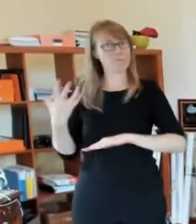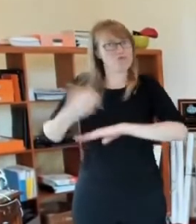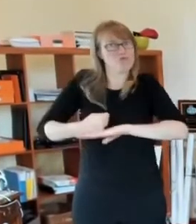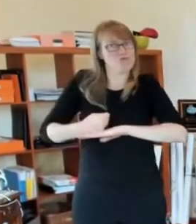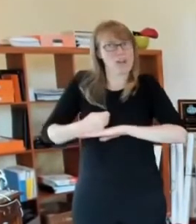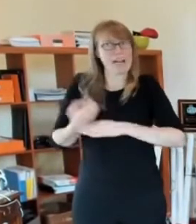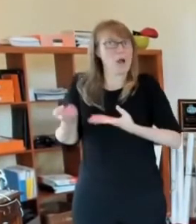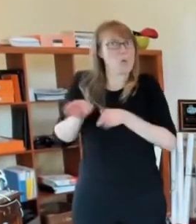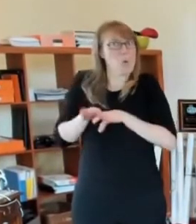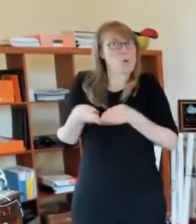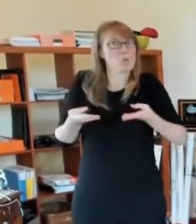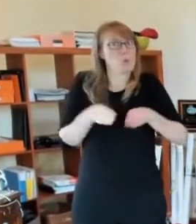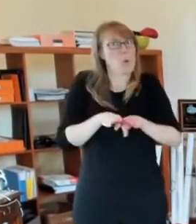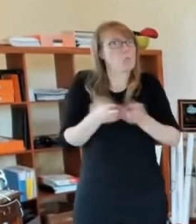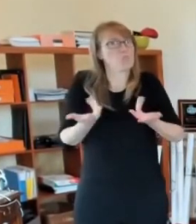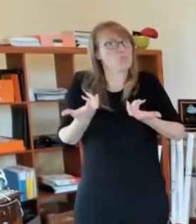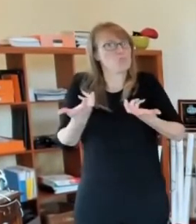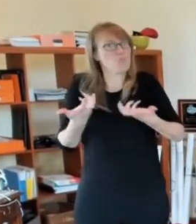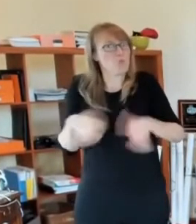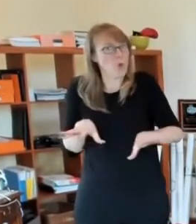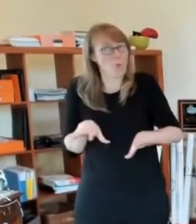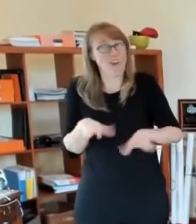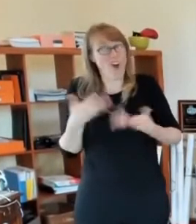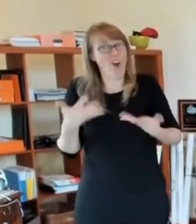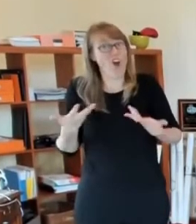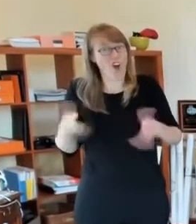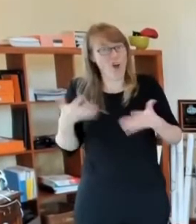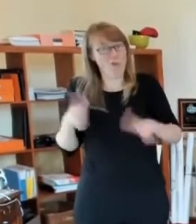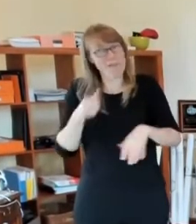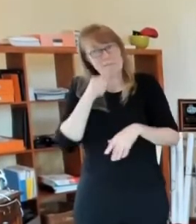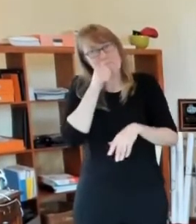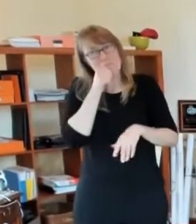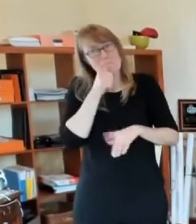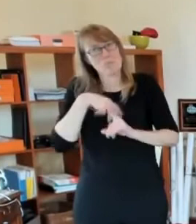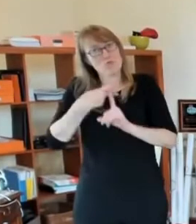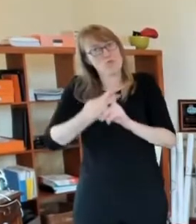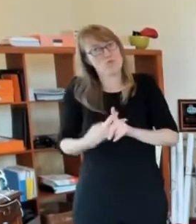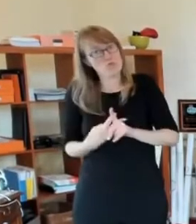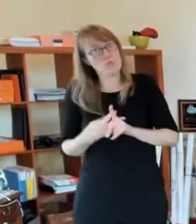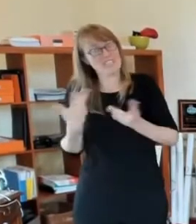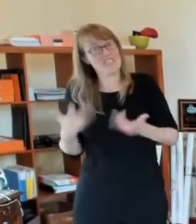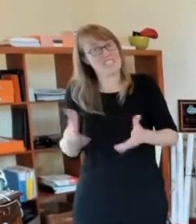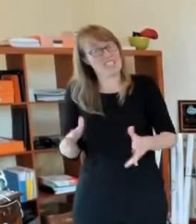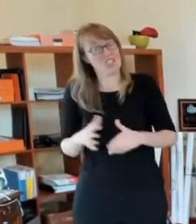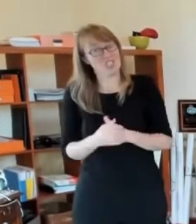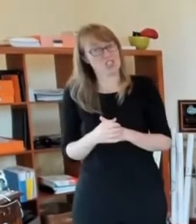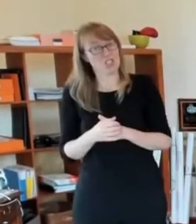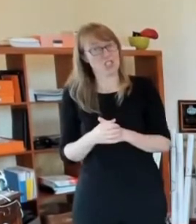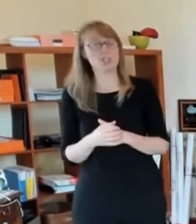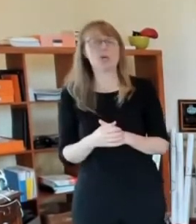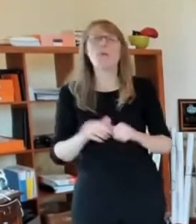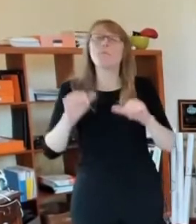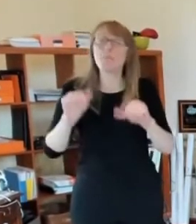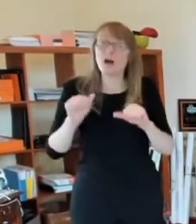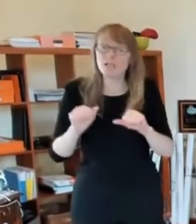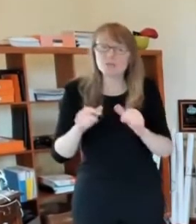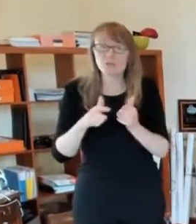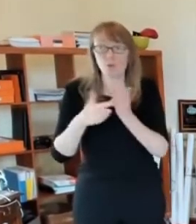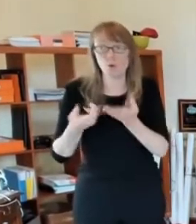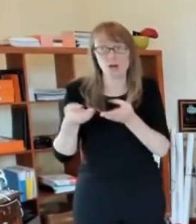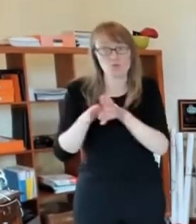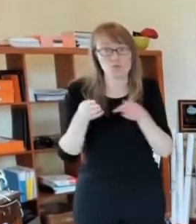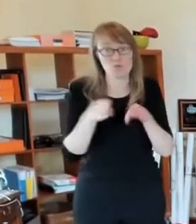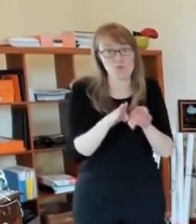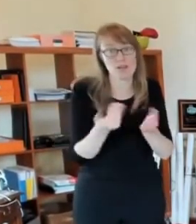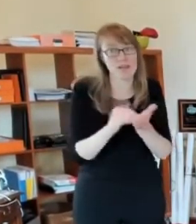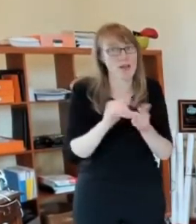two month shutdown. Um, so, uh, it's possible, but I'm not predicting that we